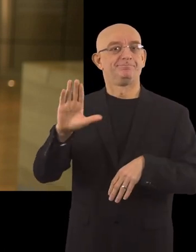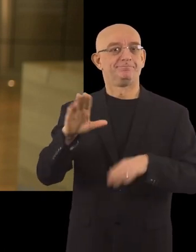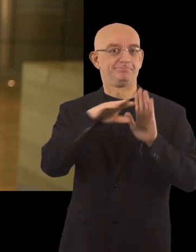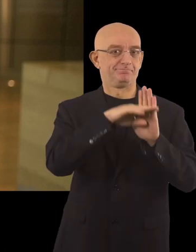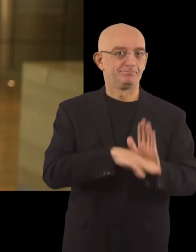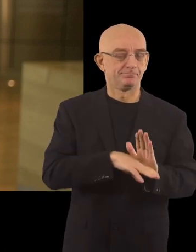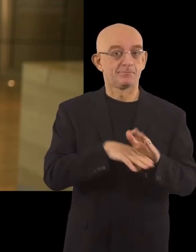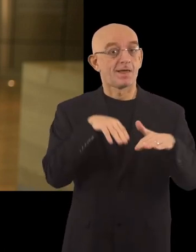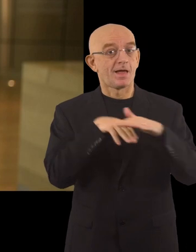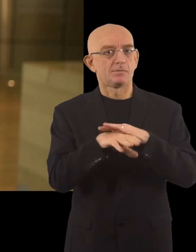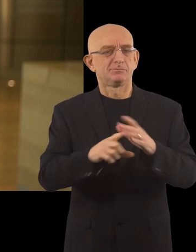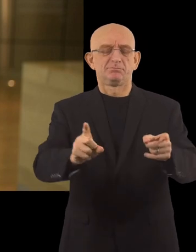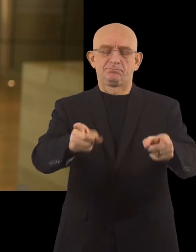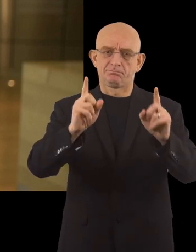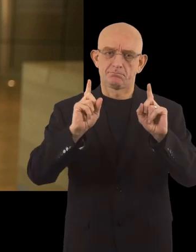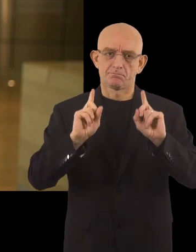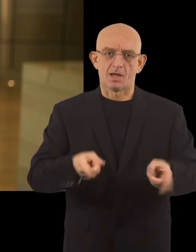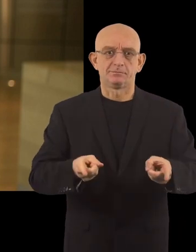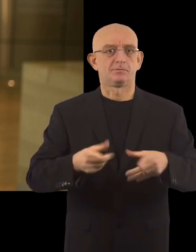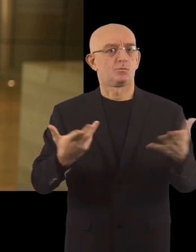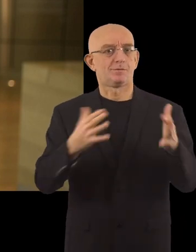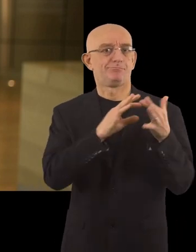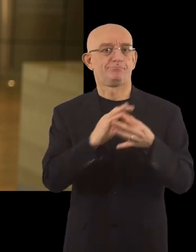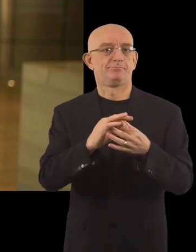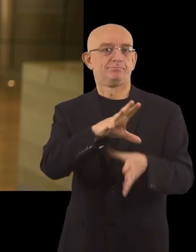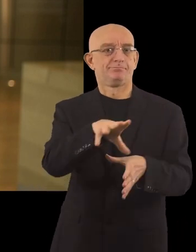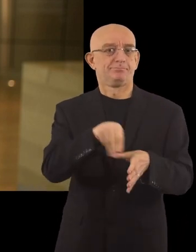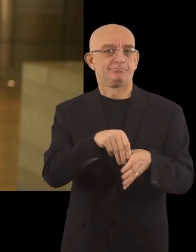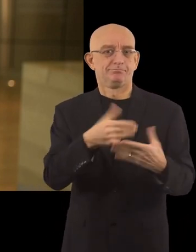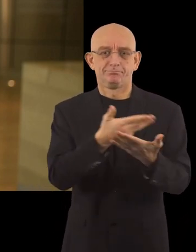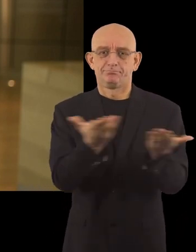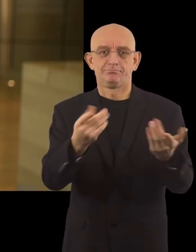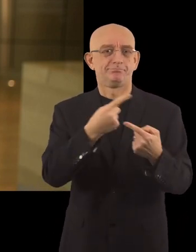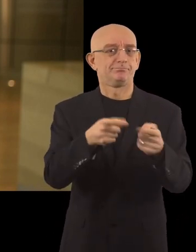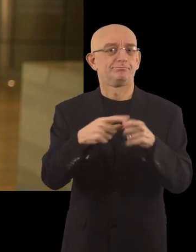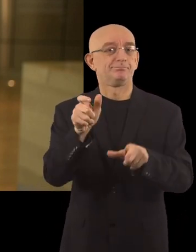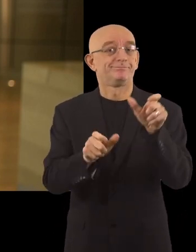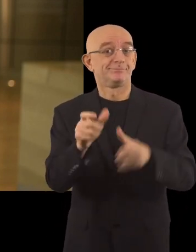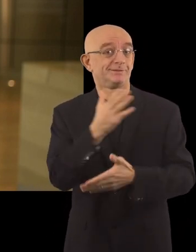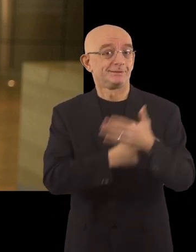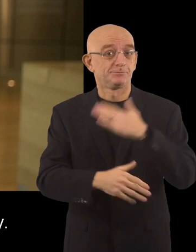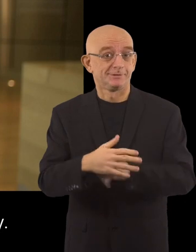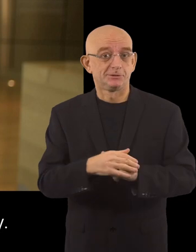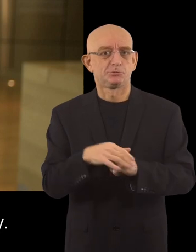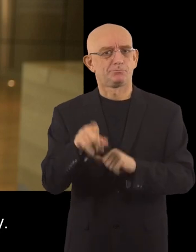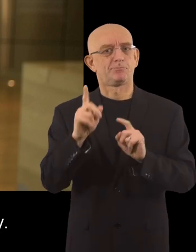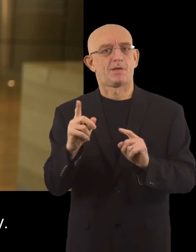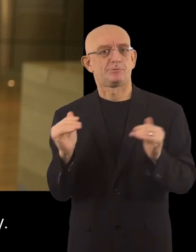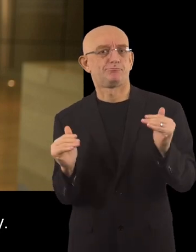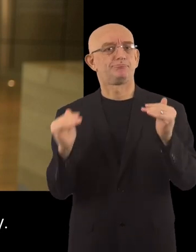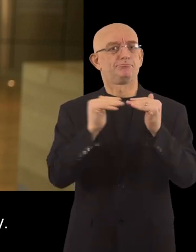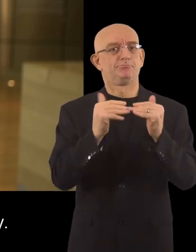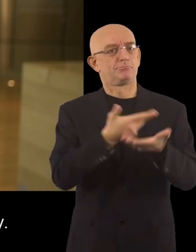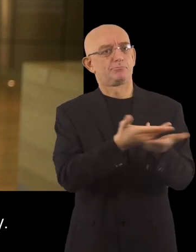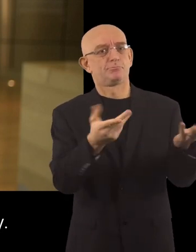Accessibility is a prerequisite to the participation of persons with disabilities on an equal